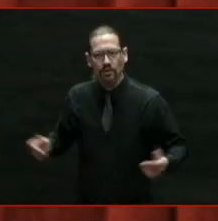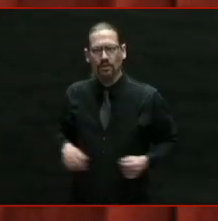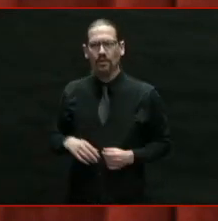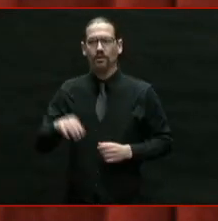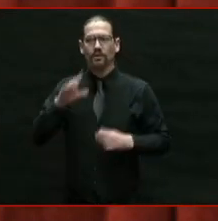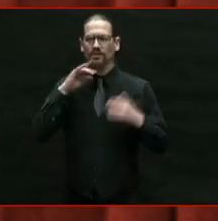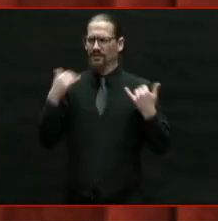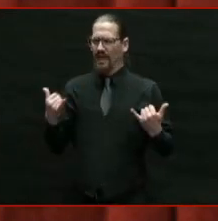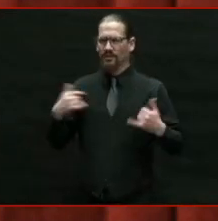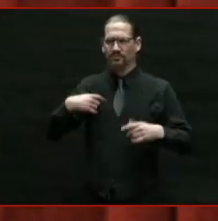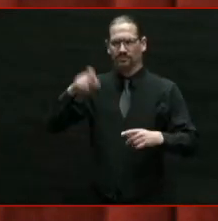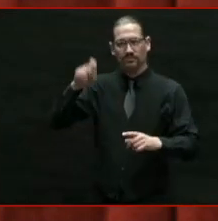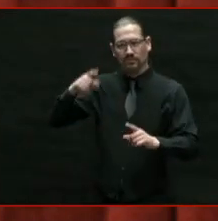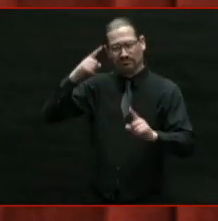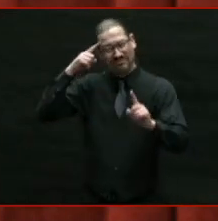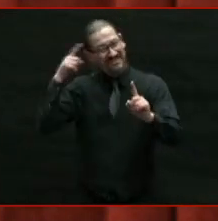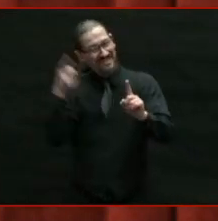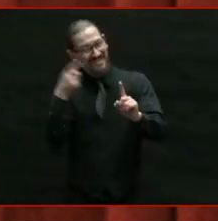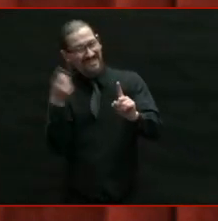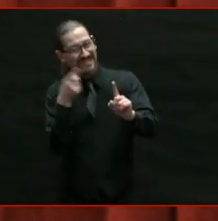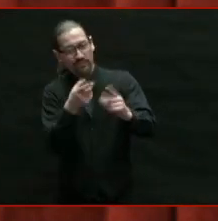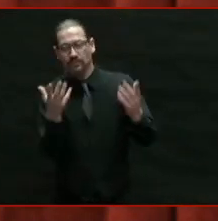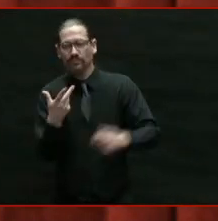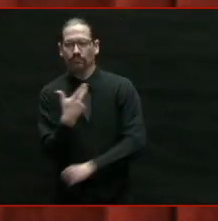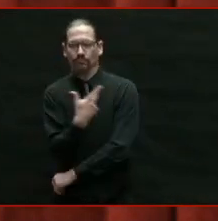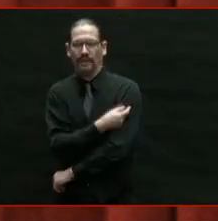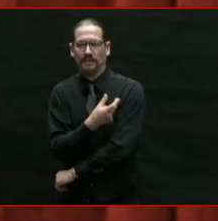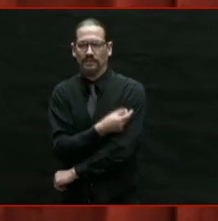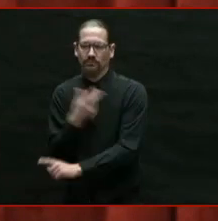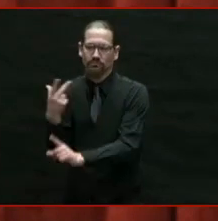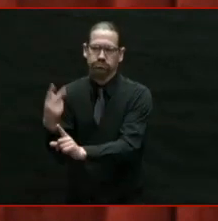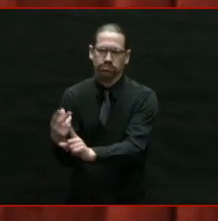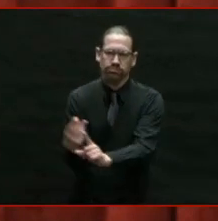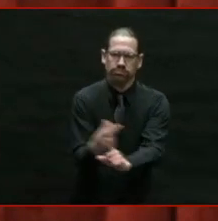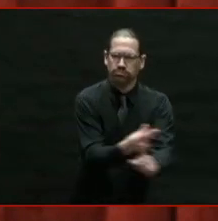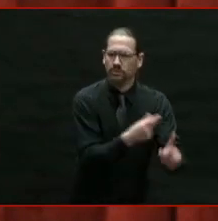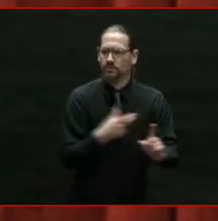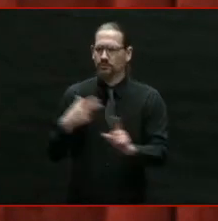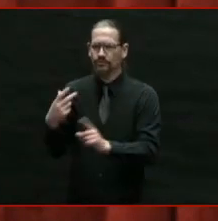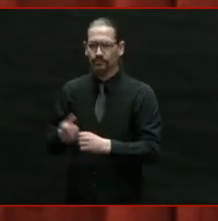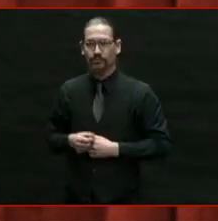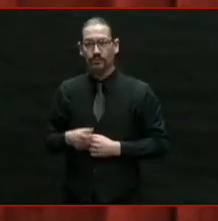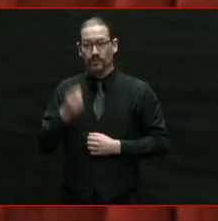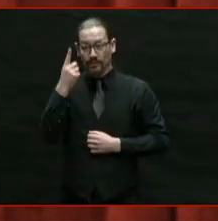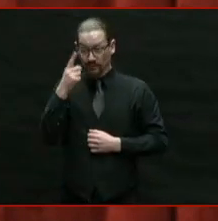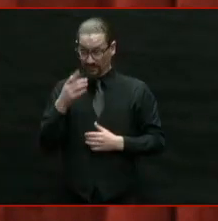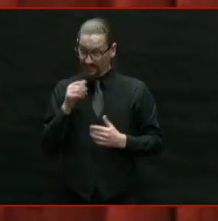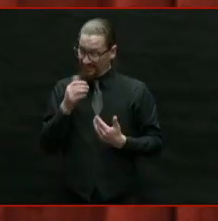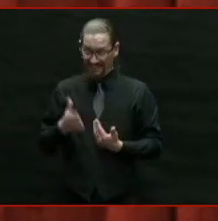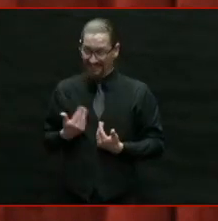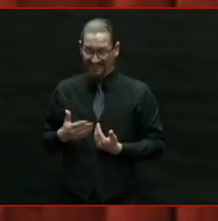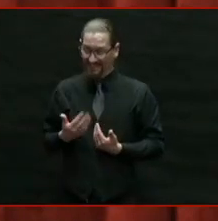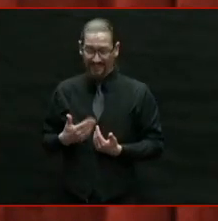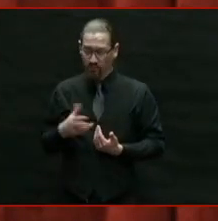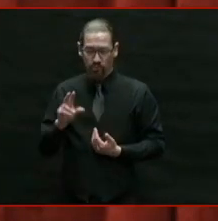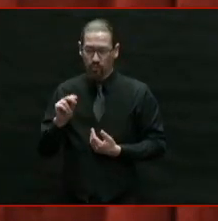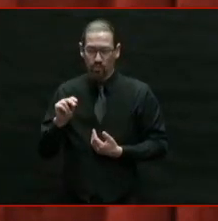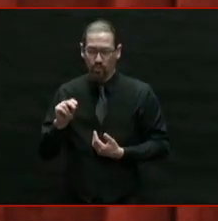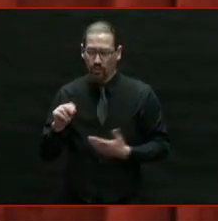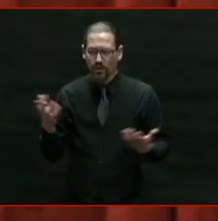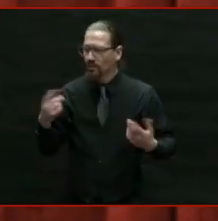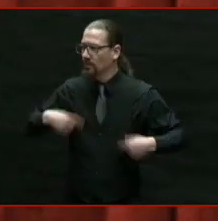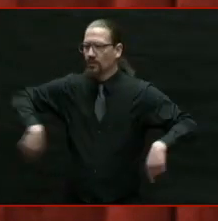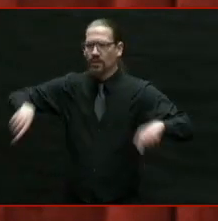Sure, none of that has been easy. It's been hard and a lot of work and a lot of sacrifice. Everyone has